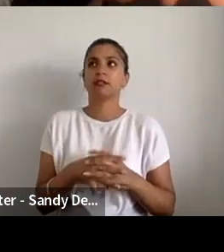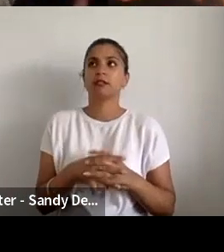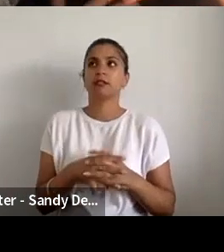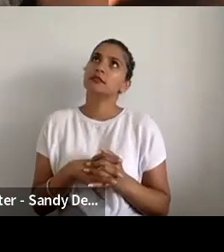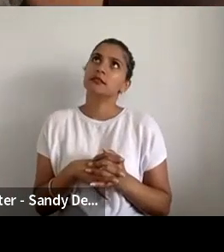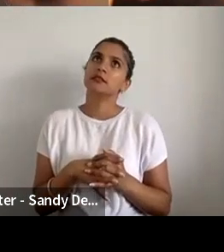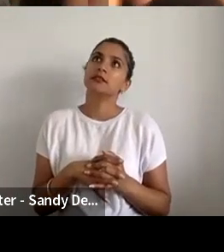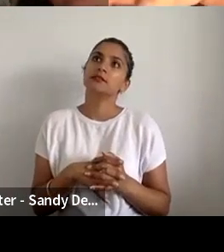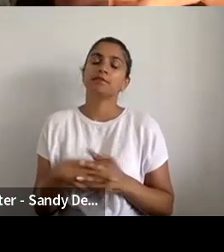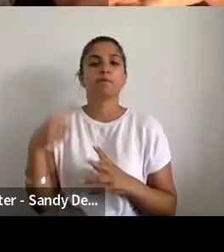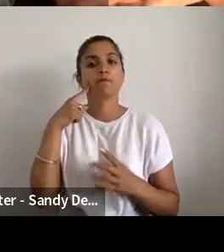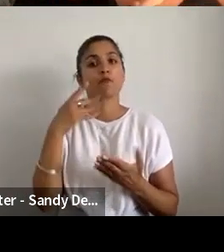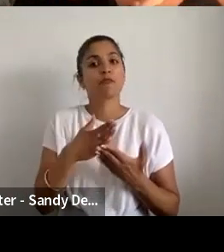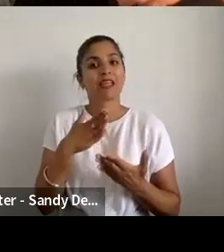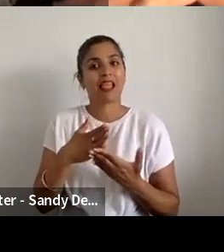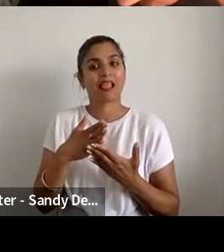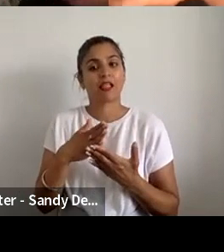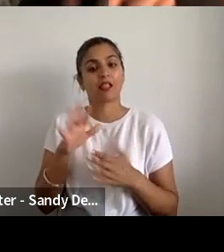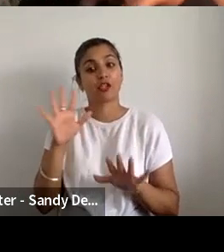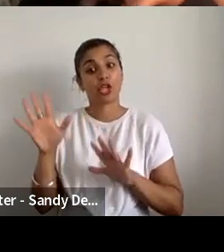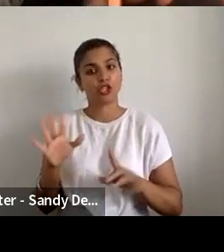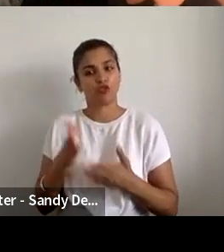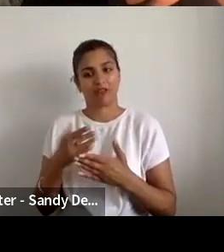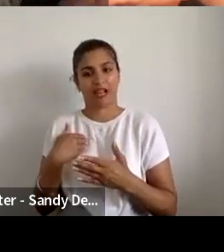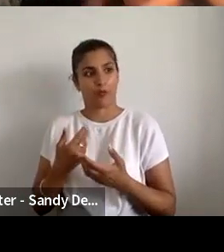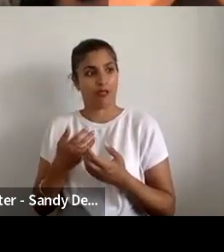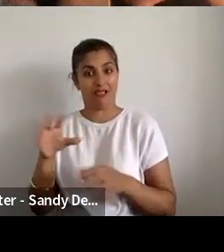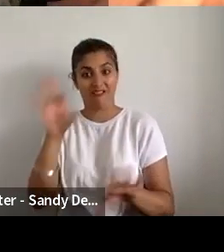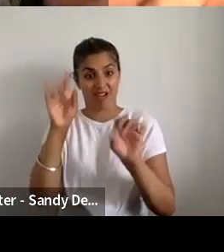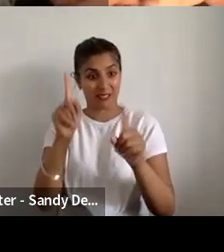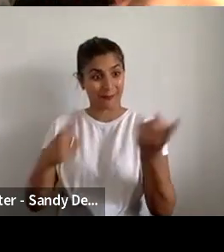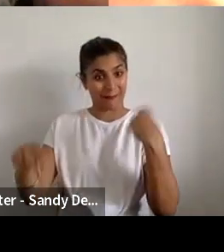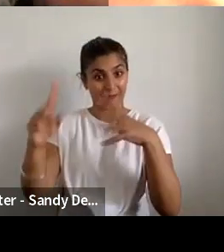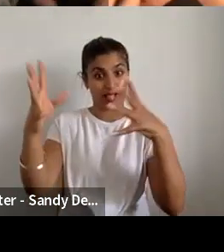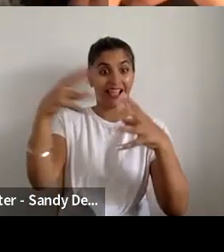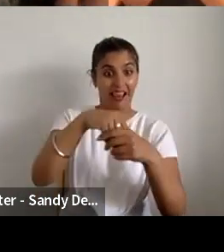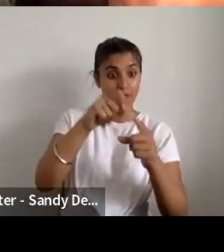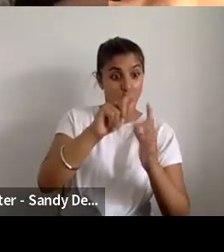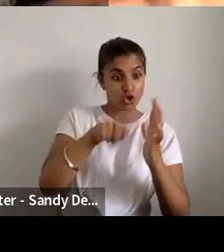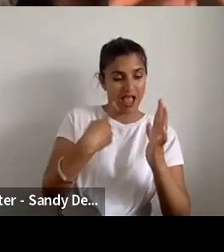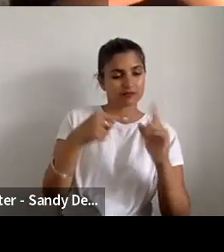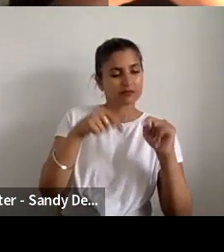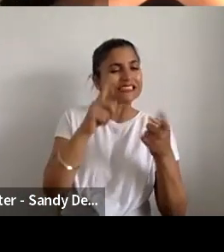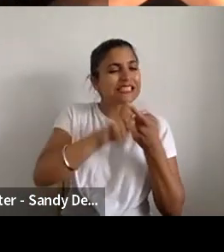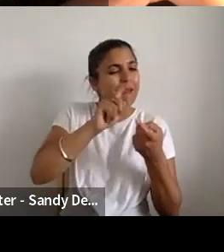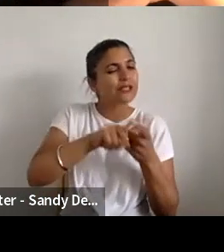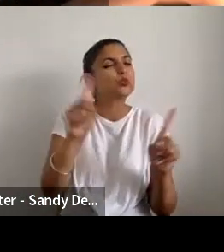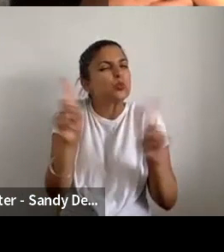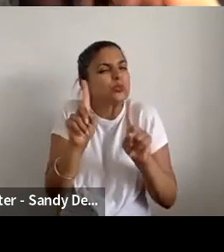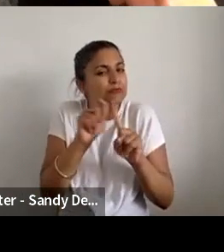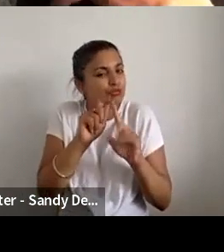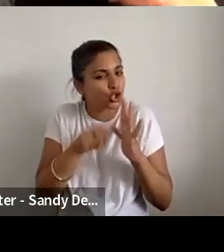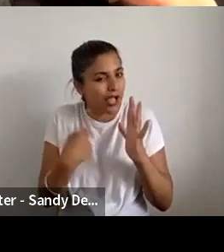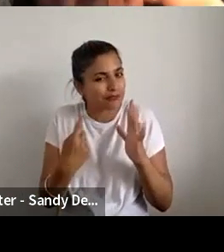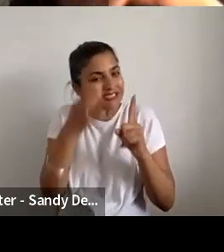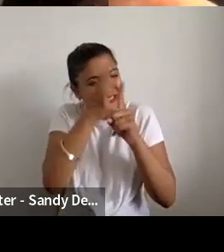gesture of what we're inviting artists to be a part of needs to match the application process and the selection process. So it really depends on what